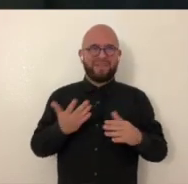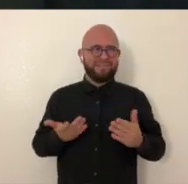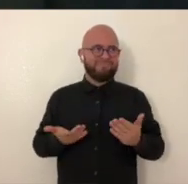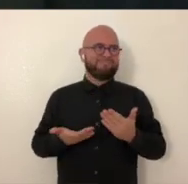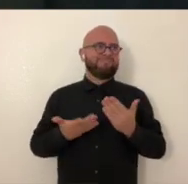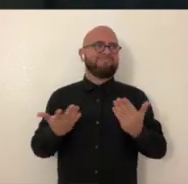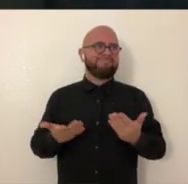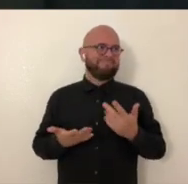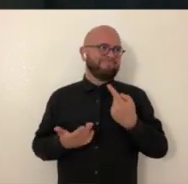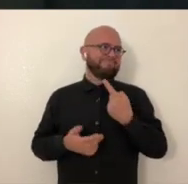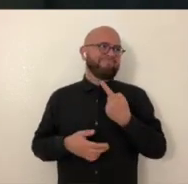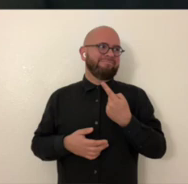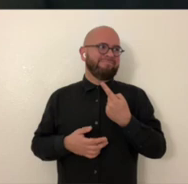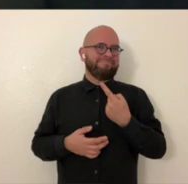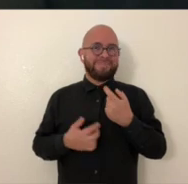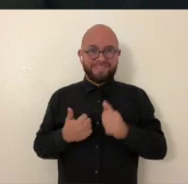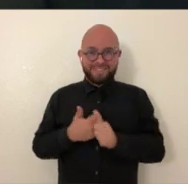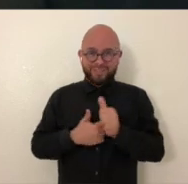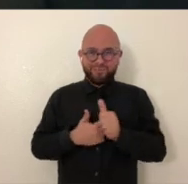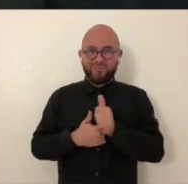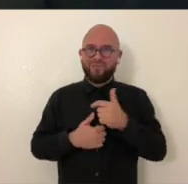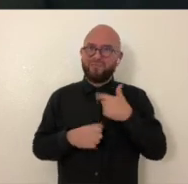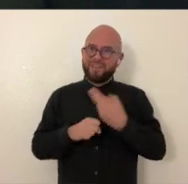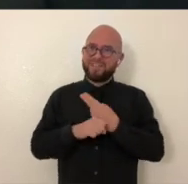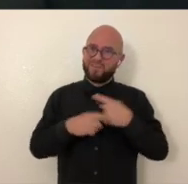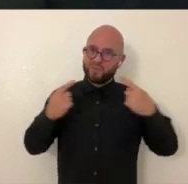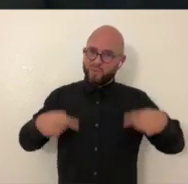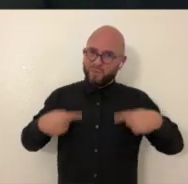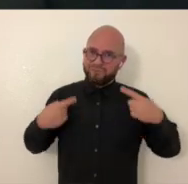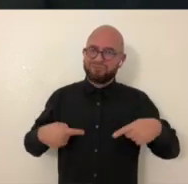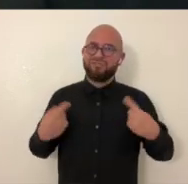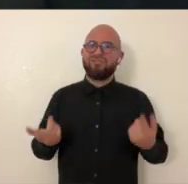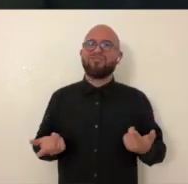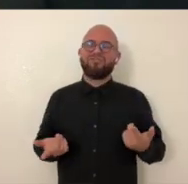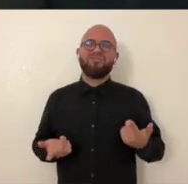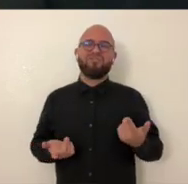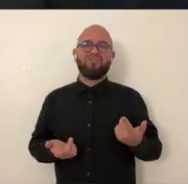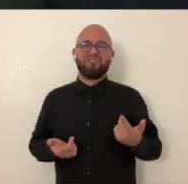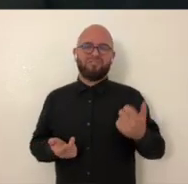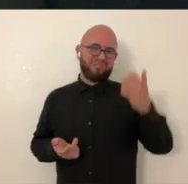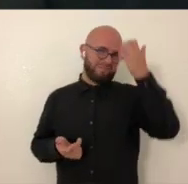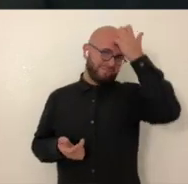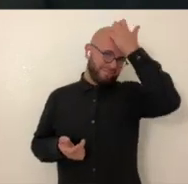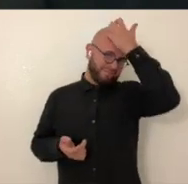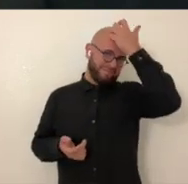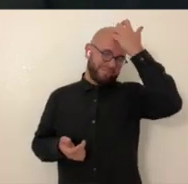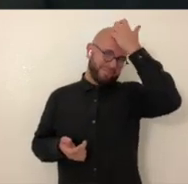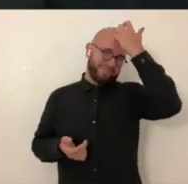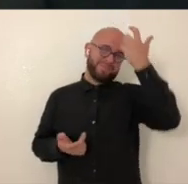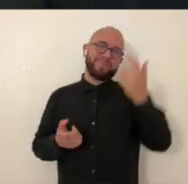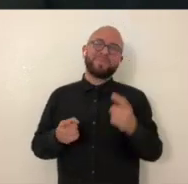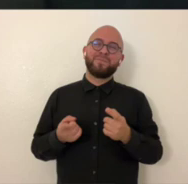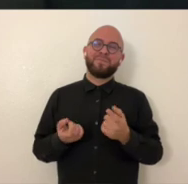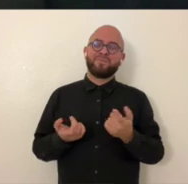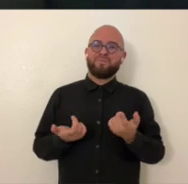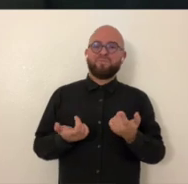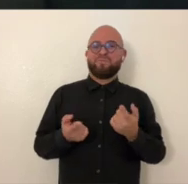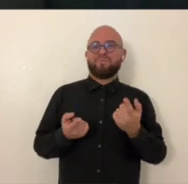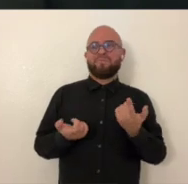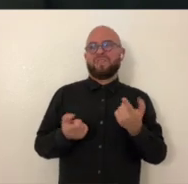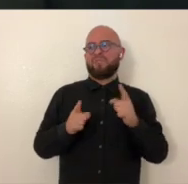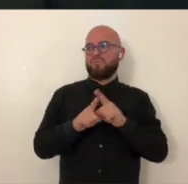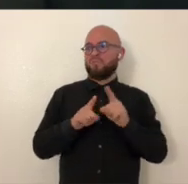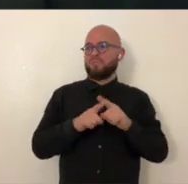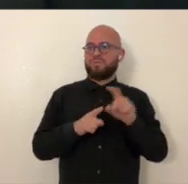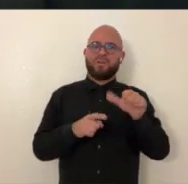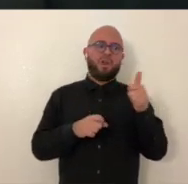of the lack of accessibility and how dangerous that is to me as a wheelchair user. And then I've also, you know, in